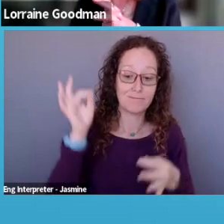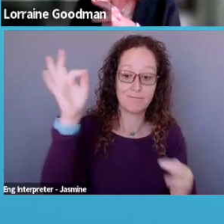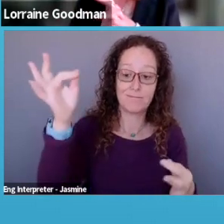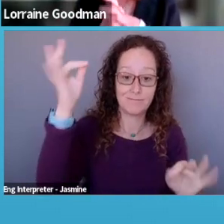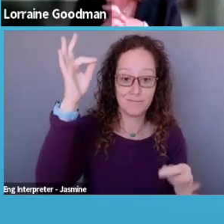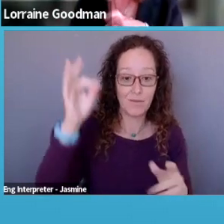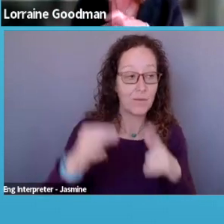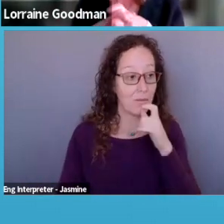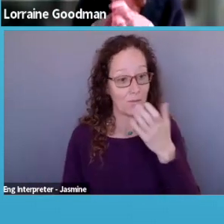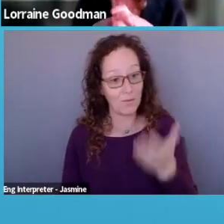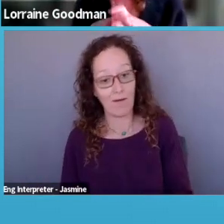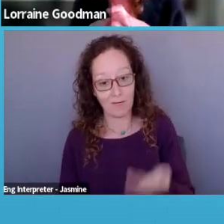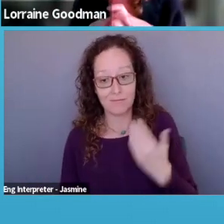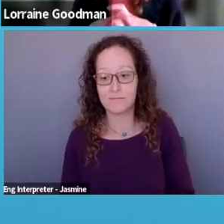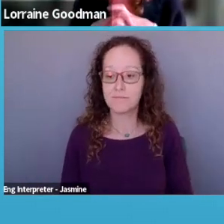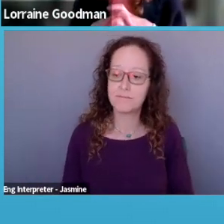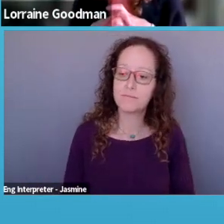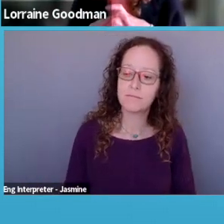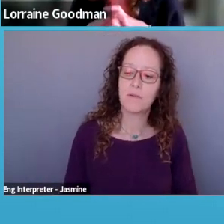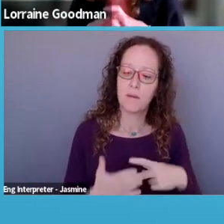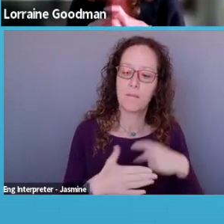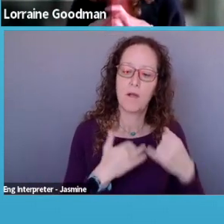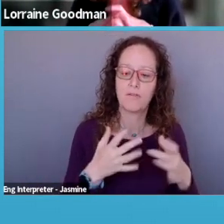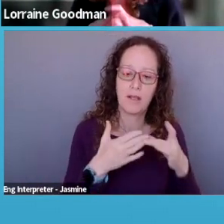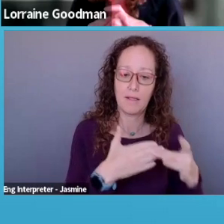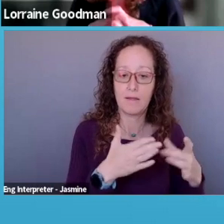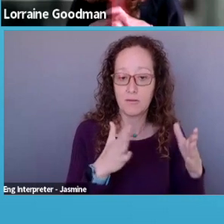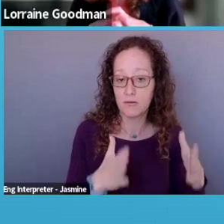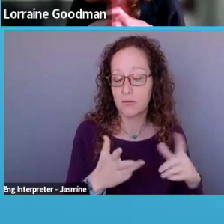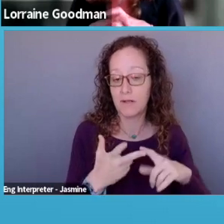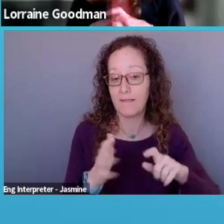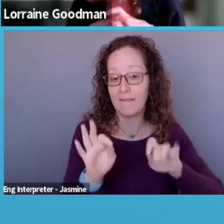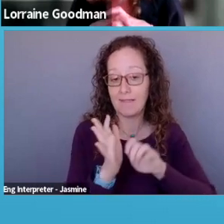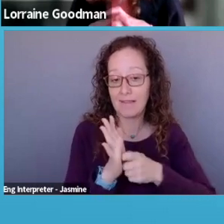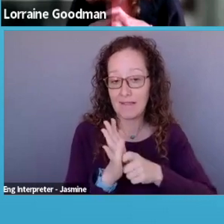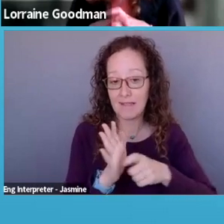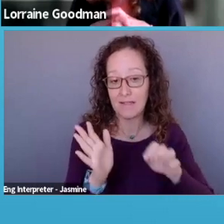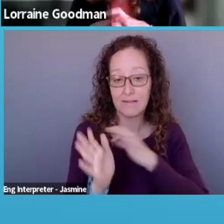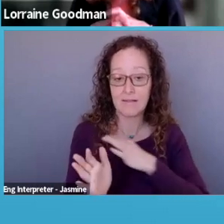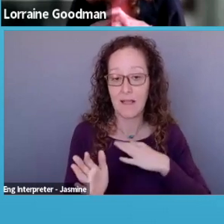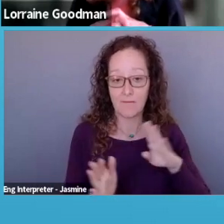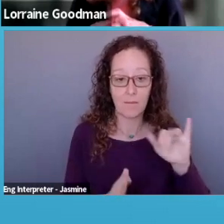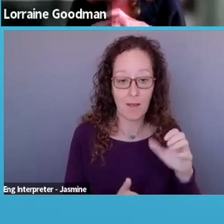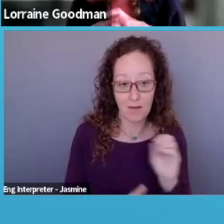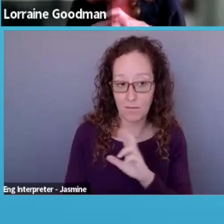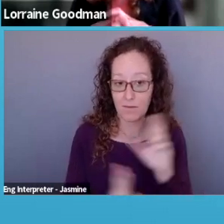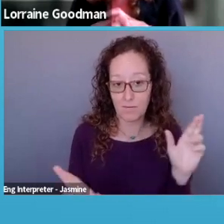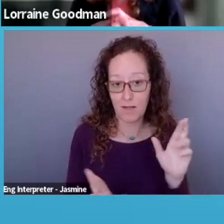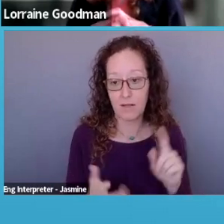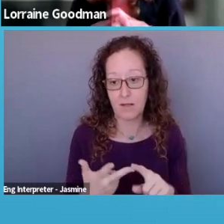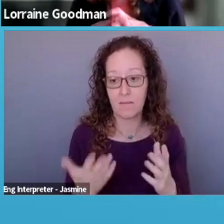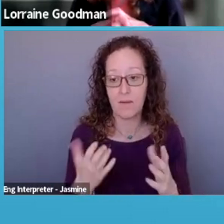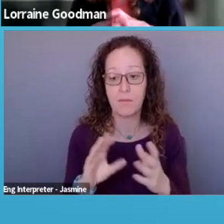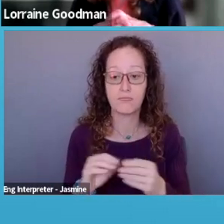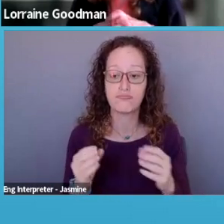Uh, project leadership and key staff, um, bios, have those ready to go. Maybe testimonials,